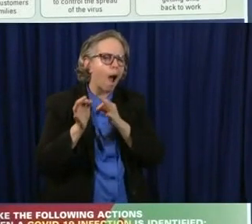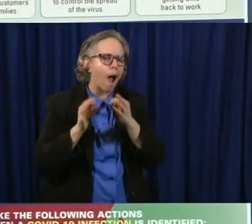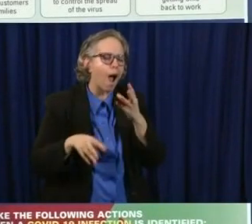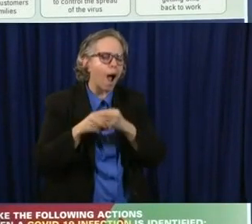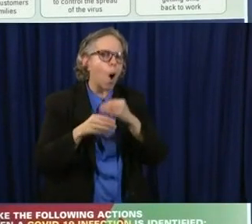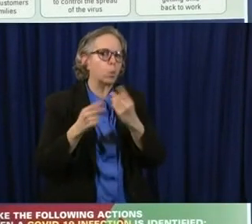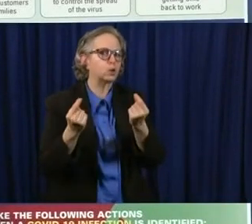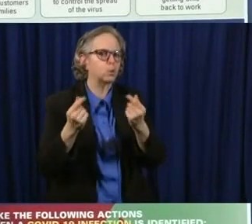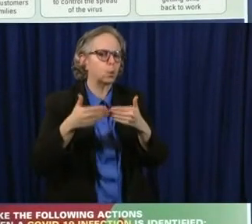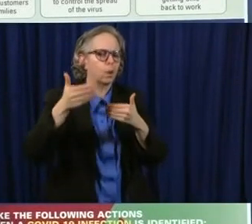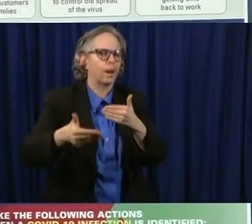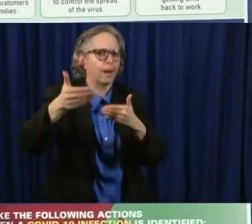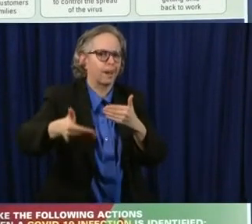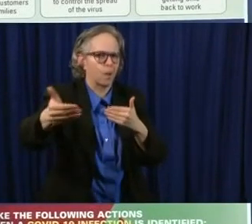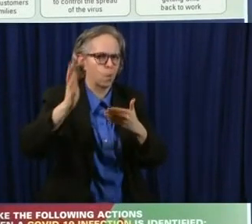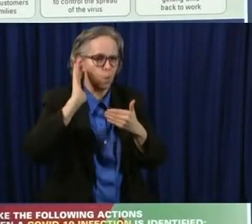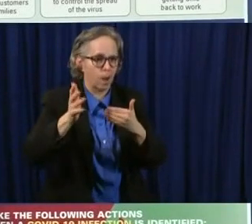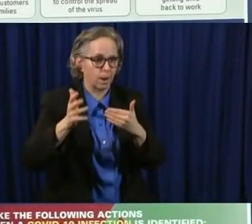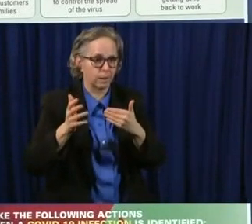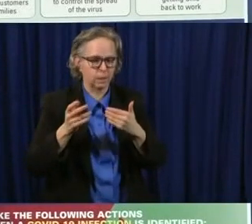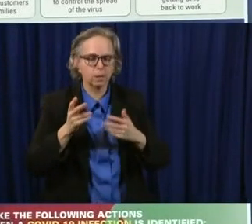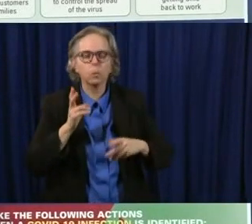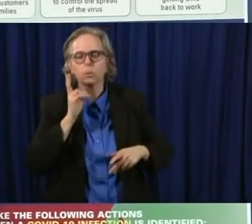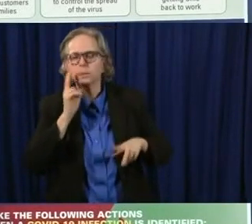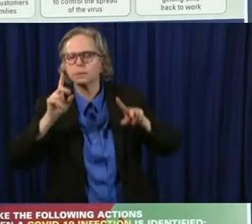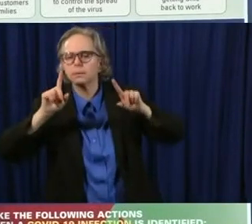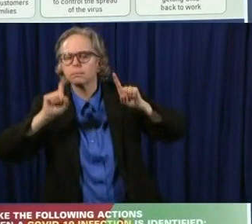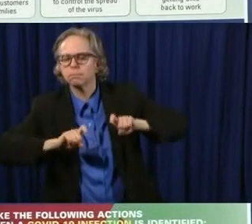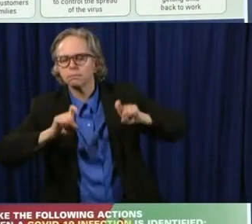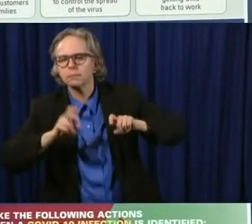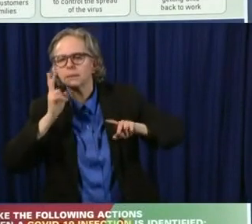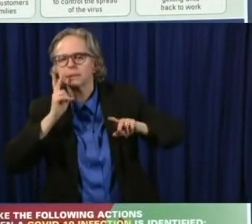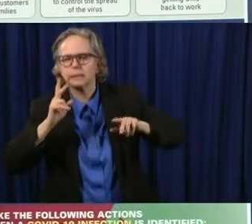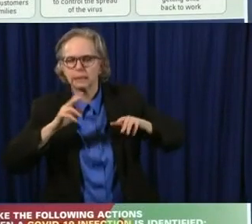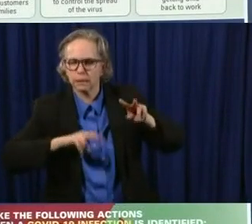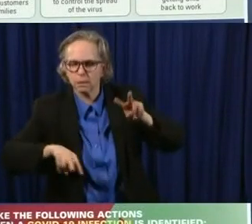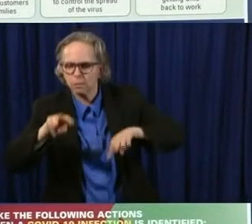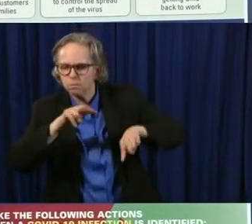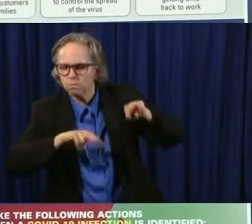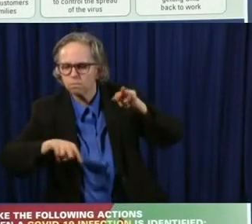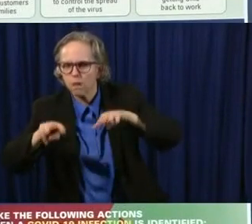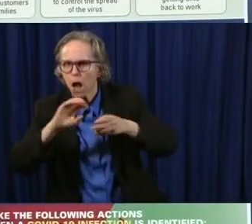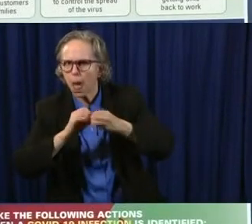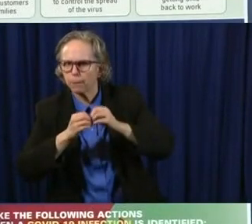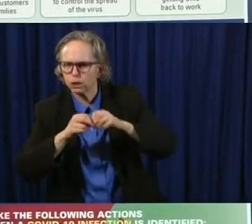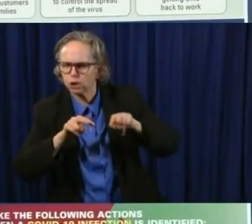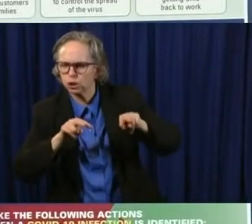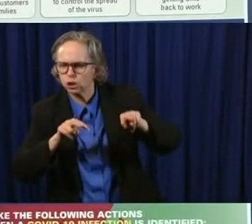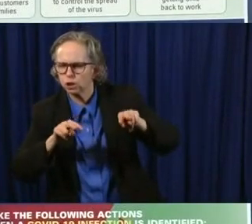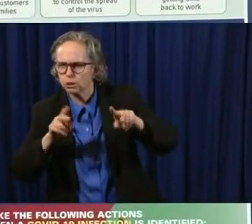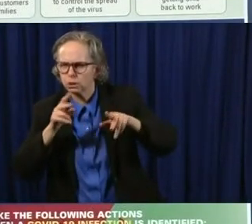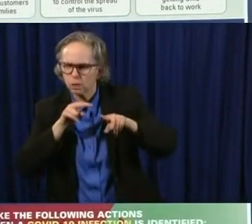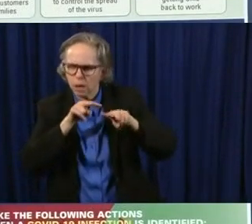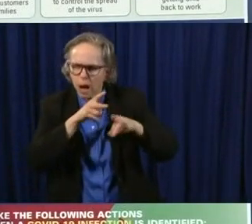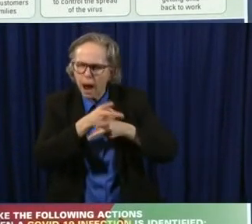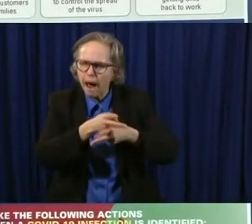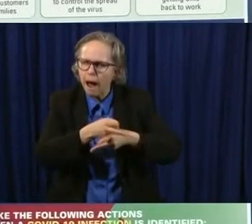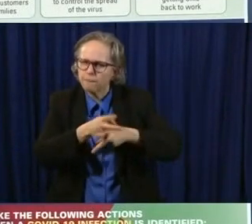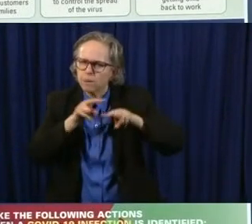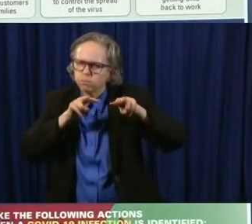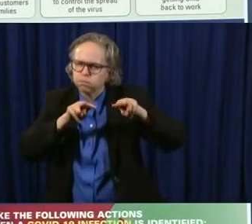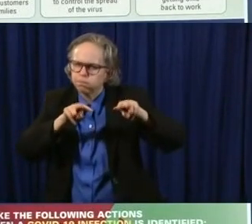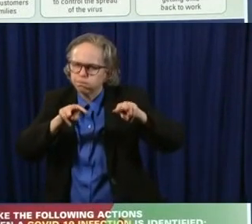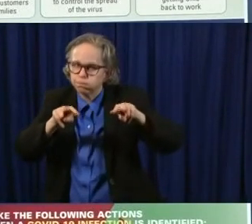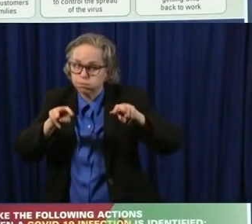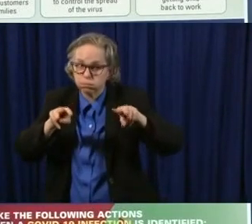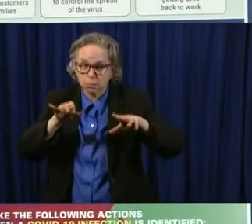we need to see how this works. Uh, we need to monitor the numbers. Uh, we need to see how our tracing and